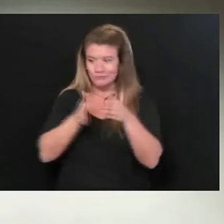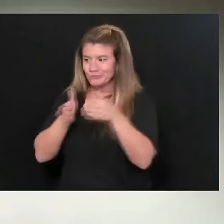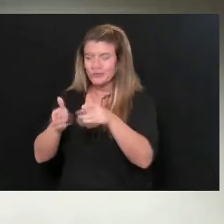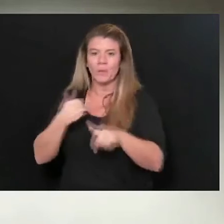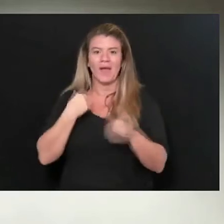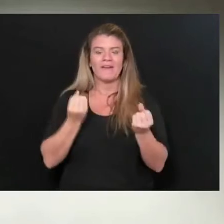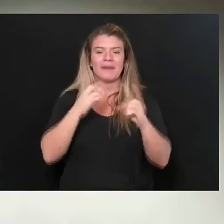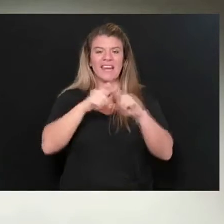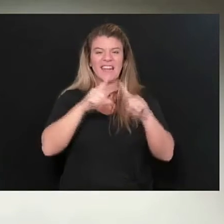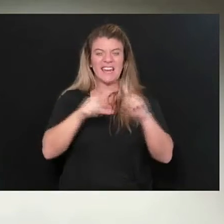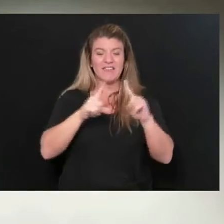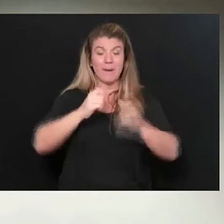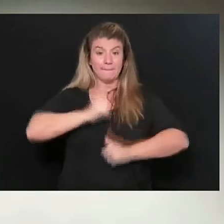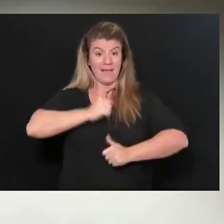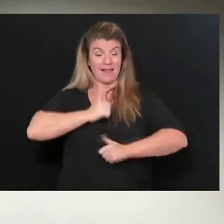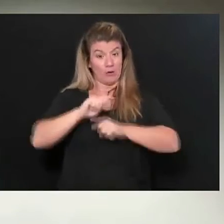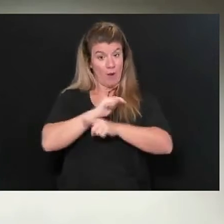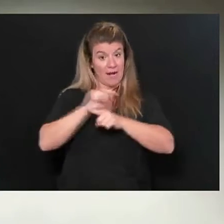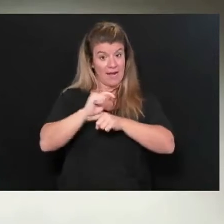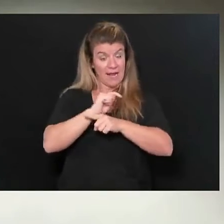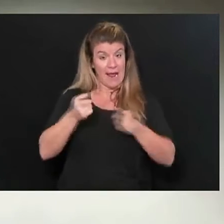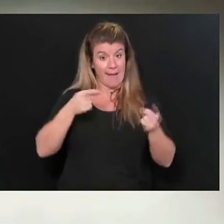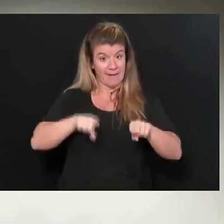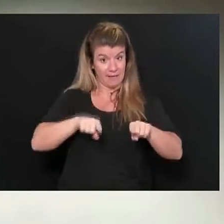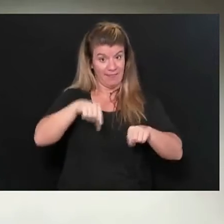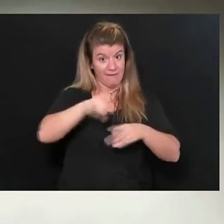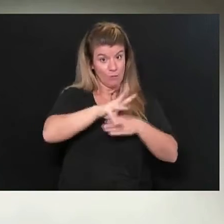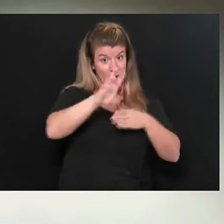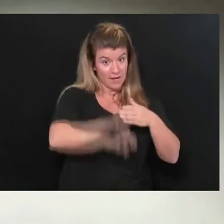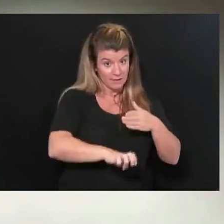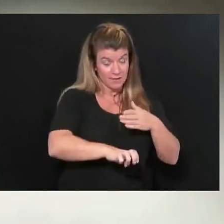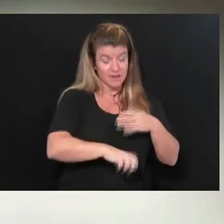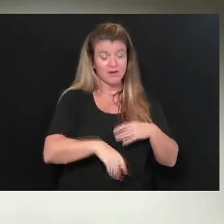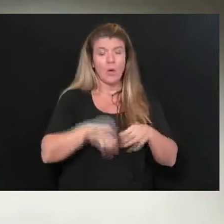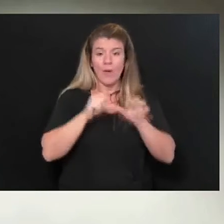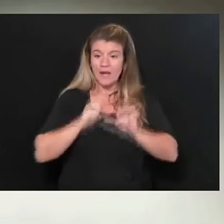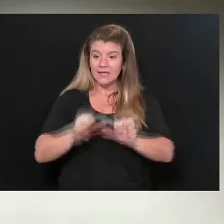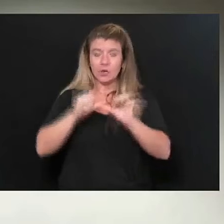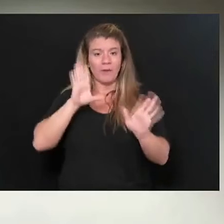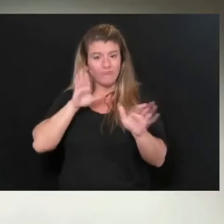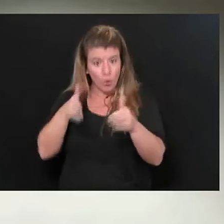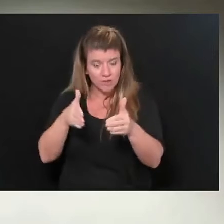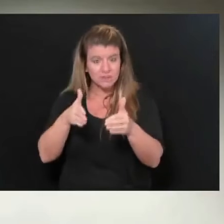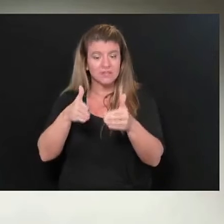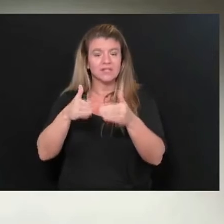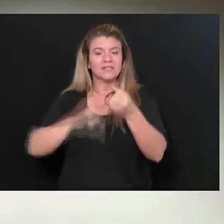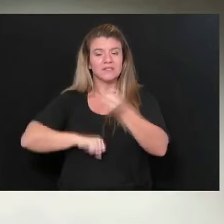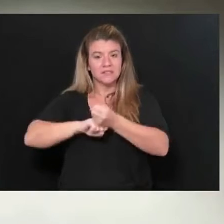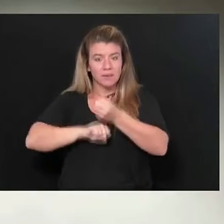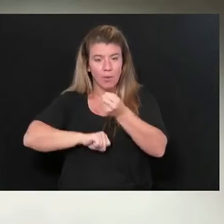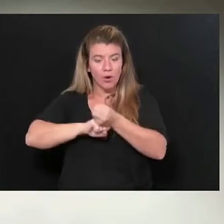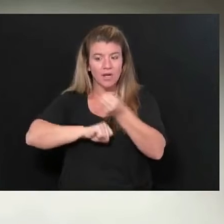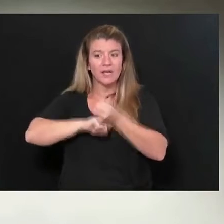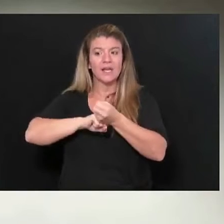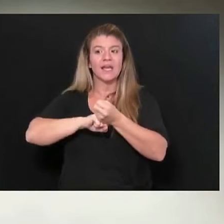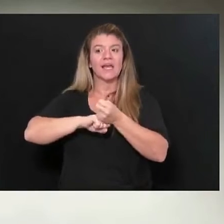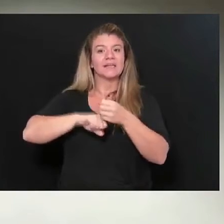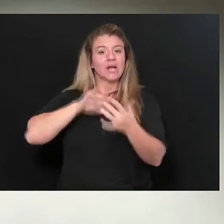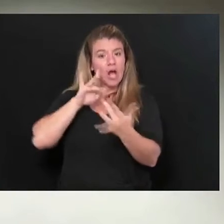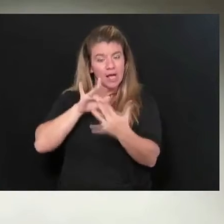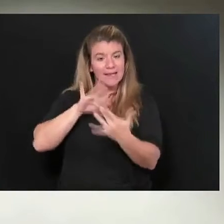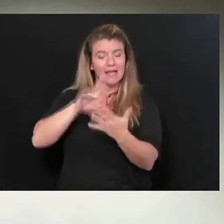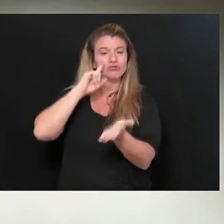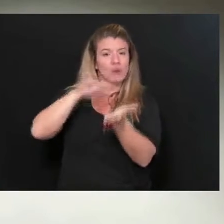doing their military training over the next three days. We continue to stay focused on supporting contact